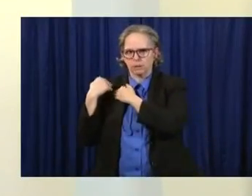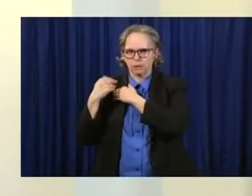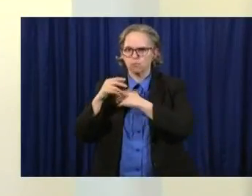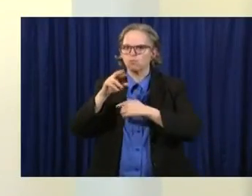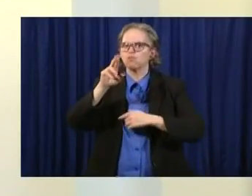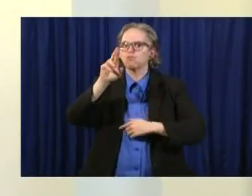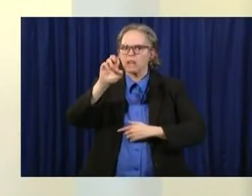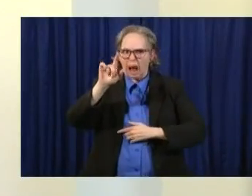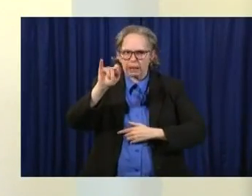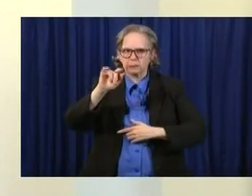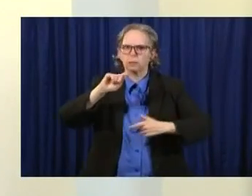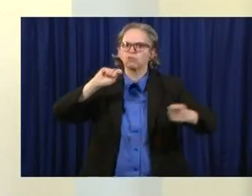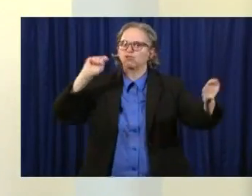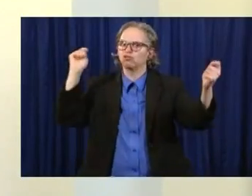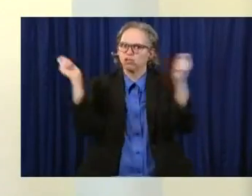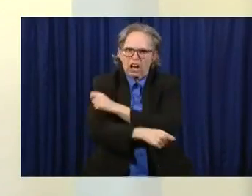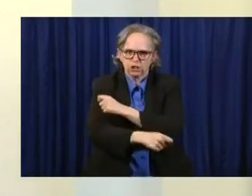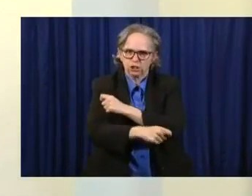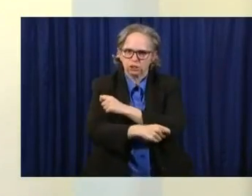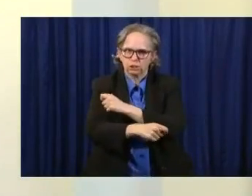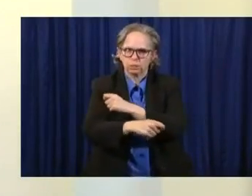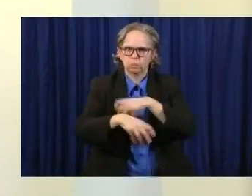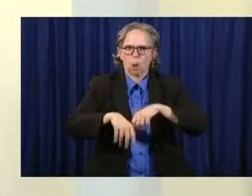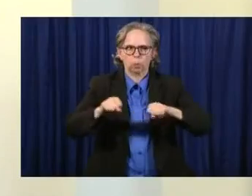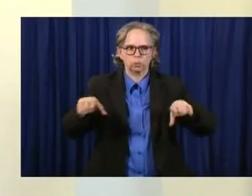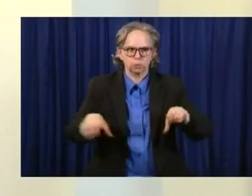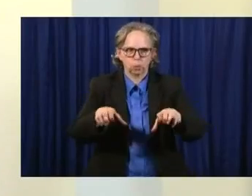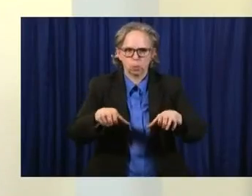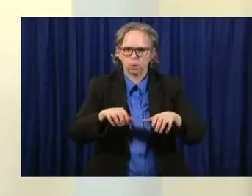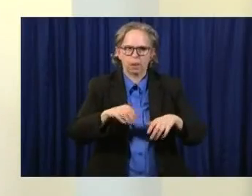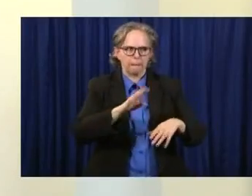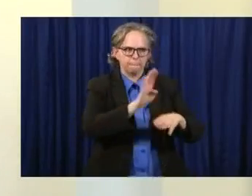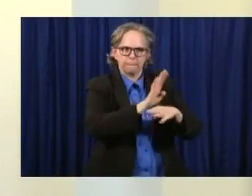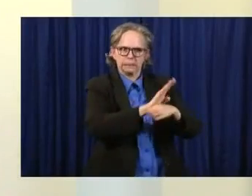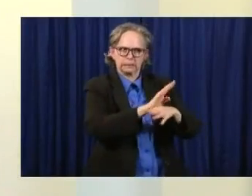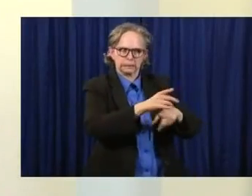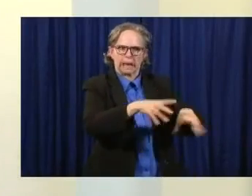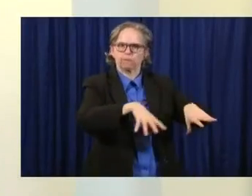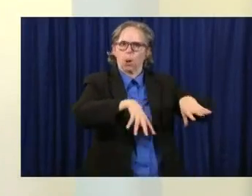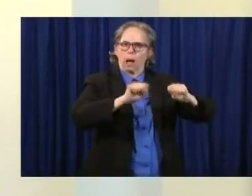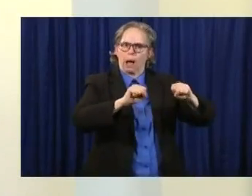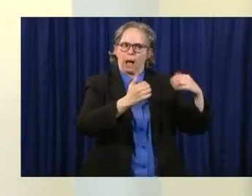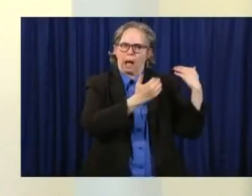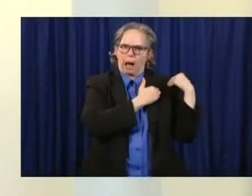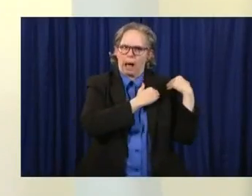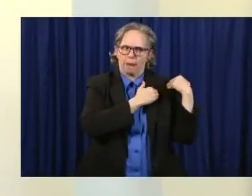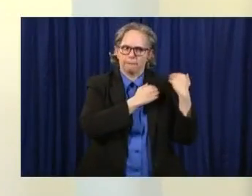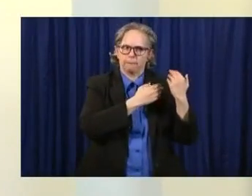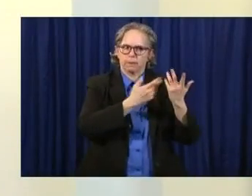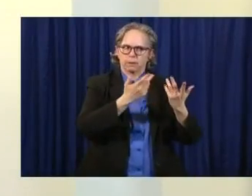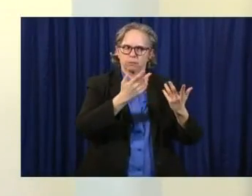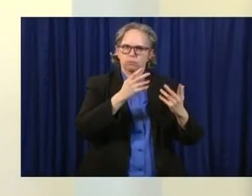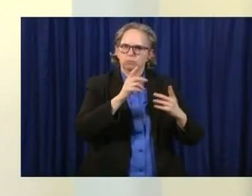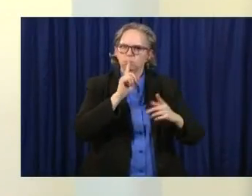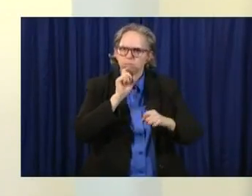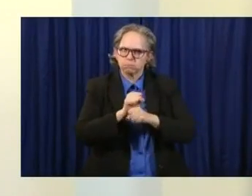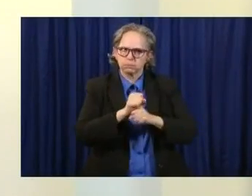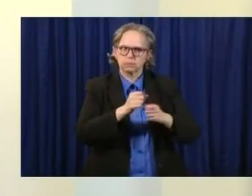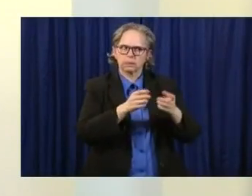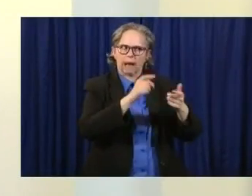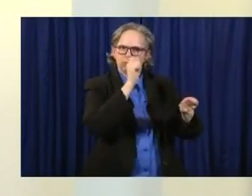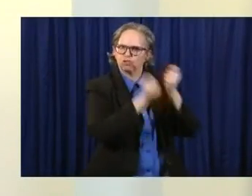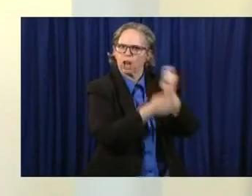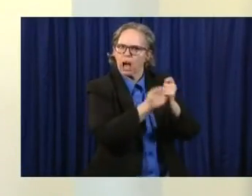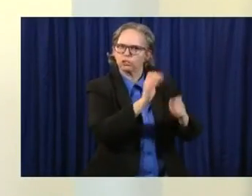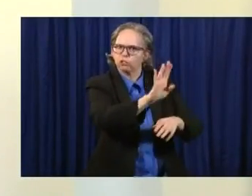everything in our power as businesses are trying to do? And some have done, you know, wonderful jobs. We can still eat. We can go